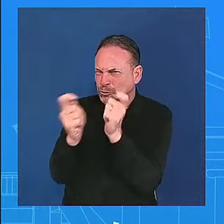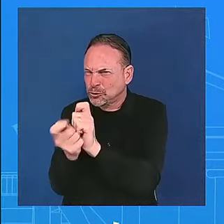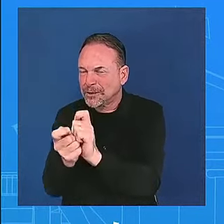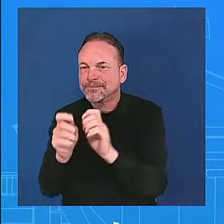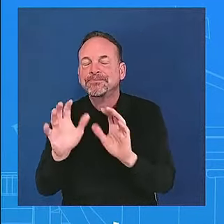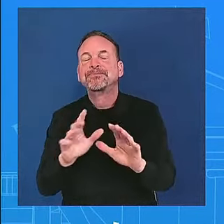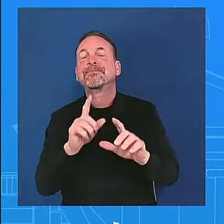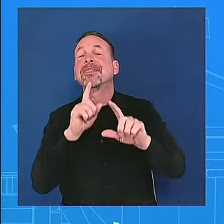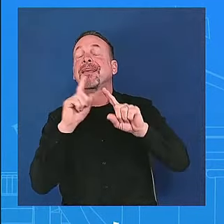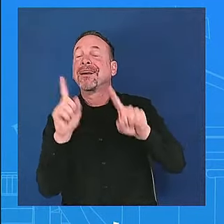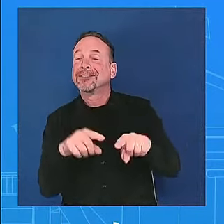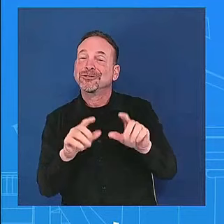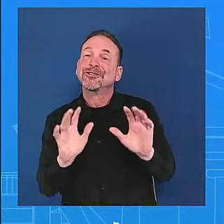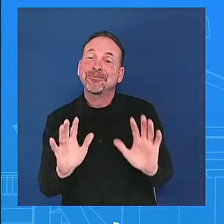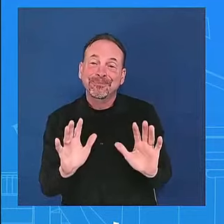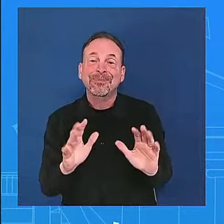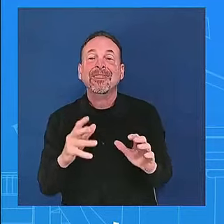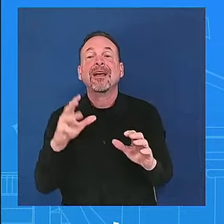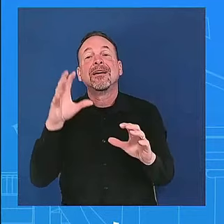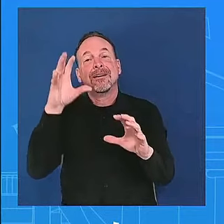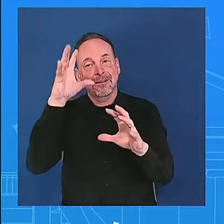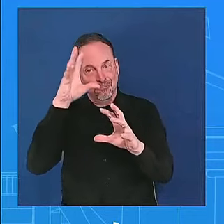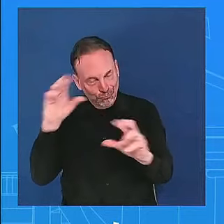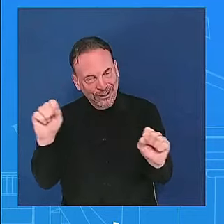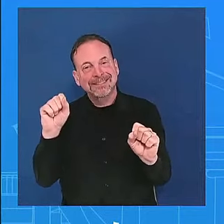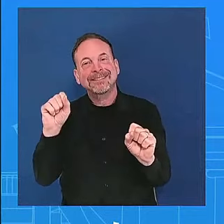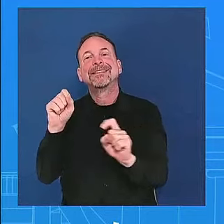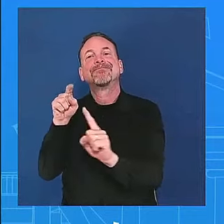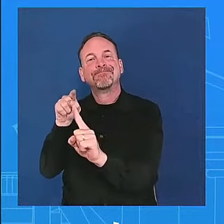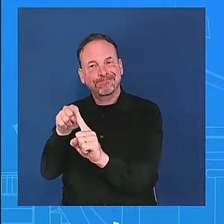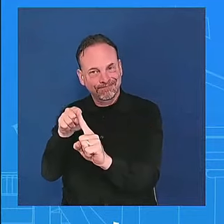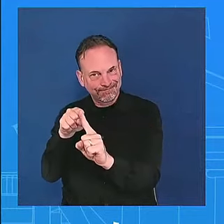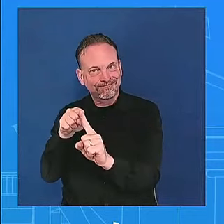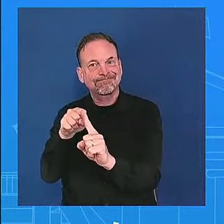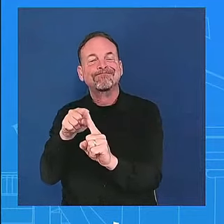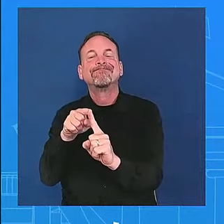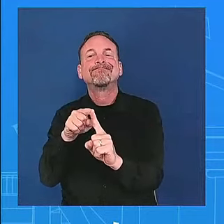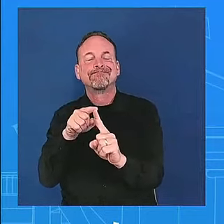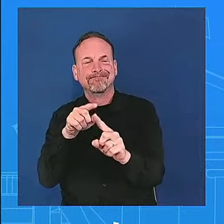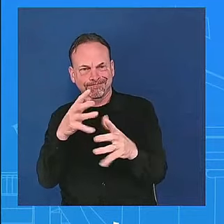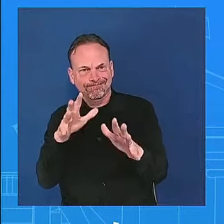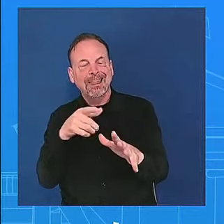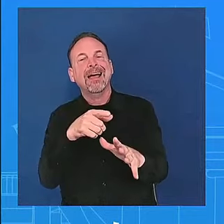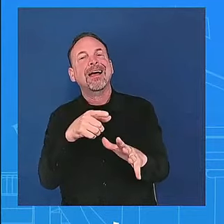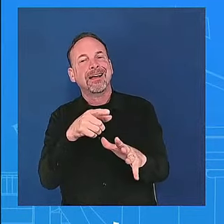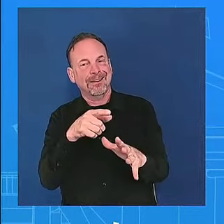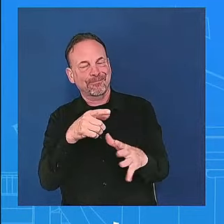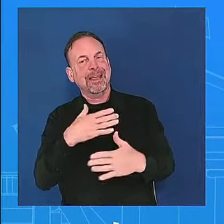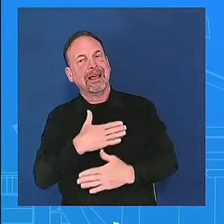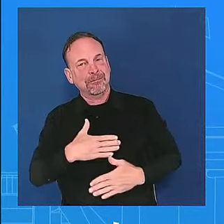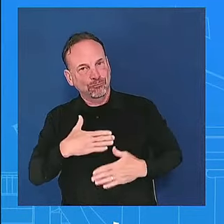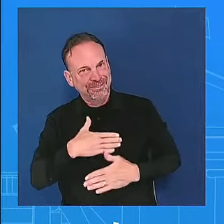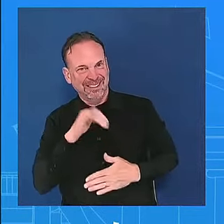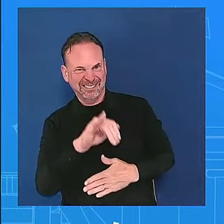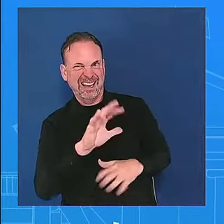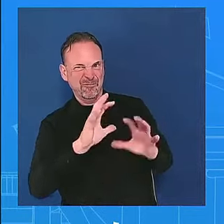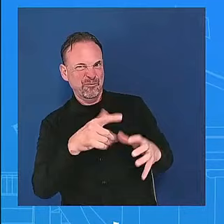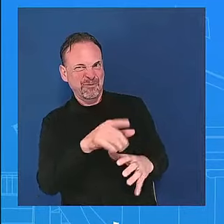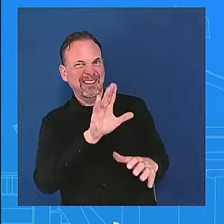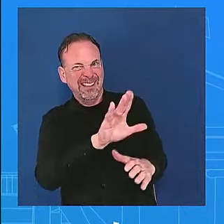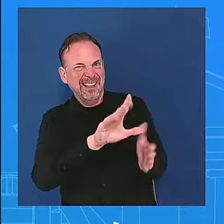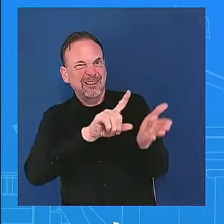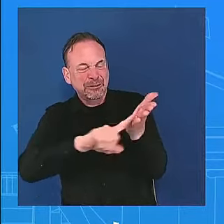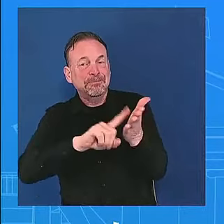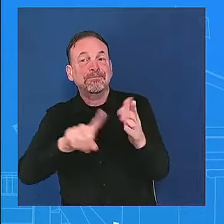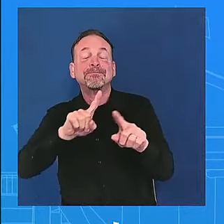and obviously the president makes the final decision on how he wants to move forward we have to look at what the supreme courts have done wait wait wait